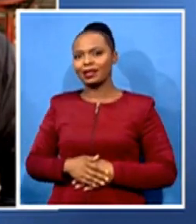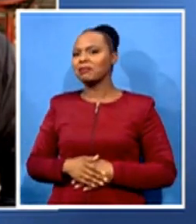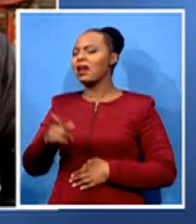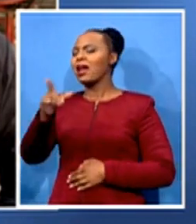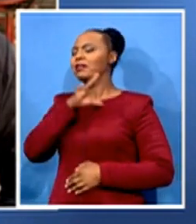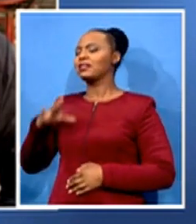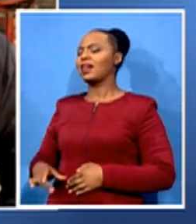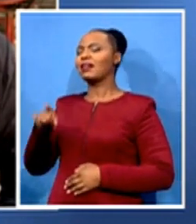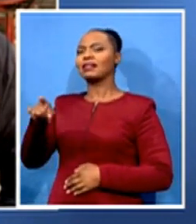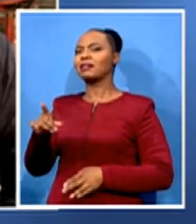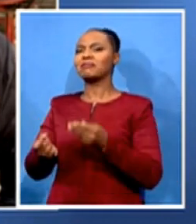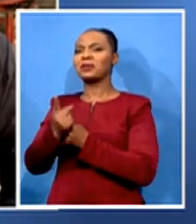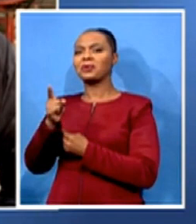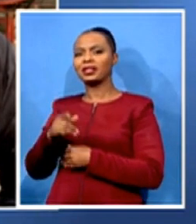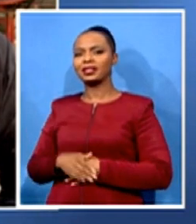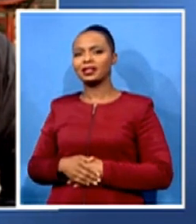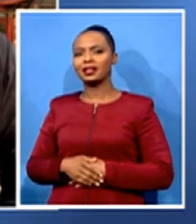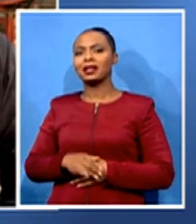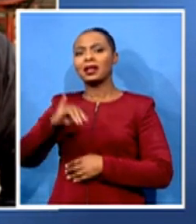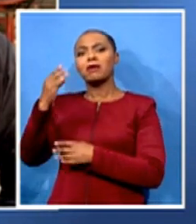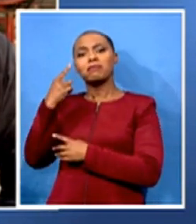Harris to the leadership of the United States?